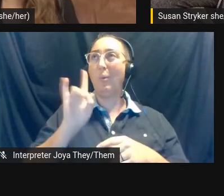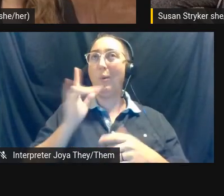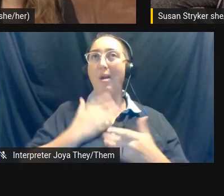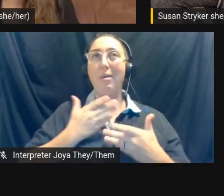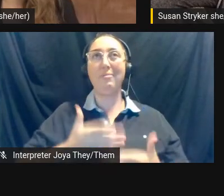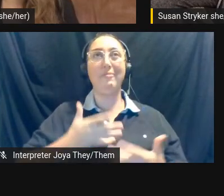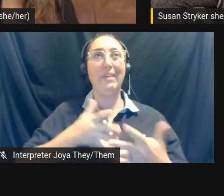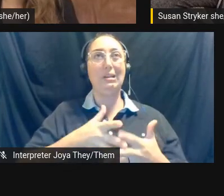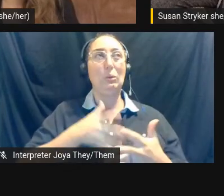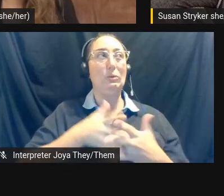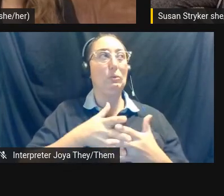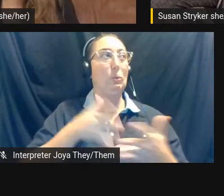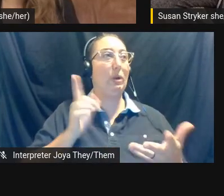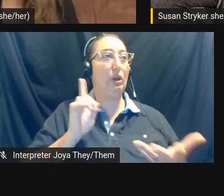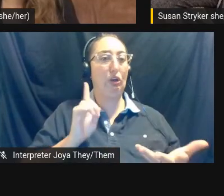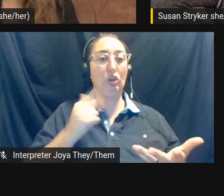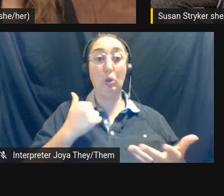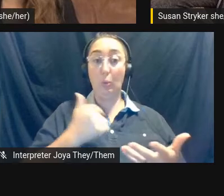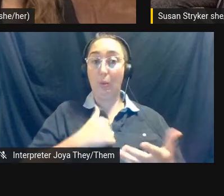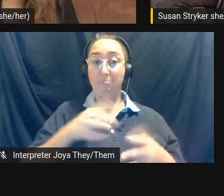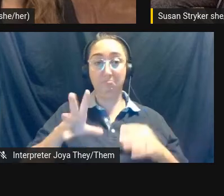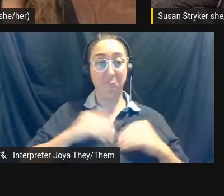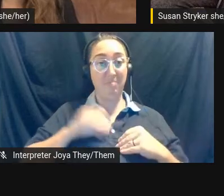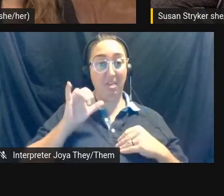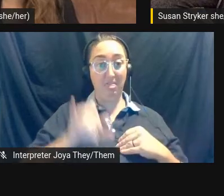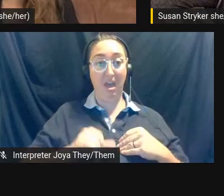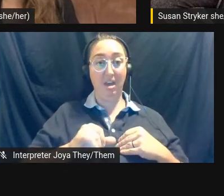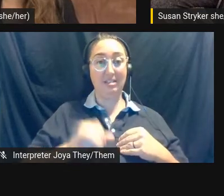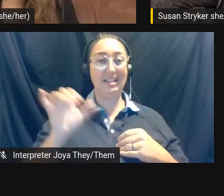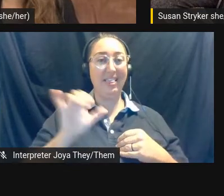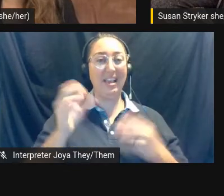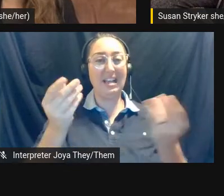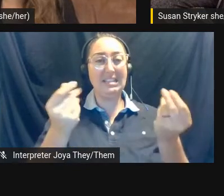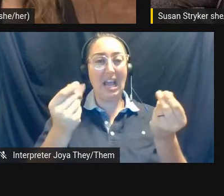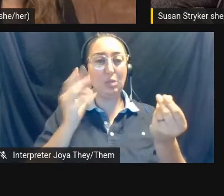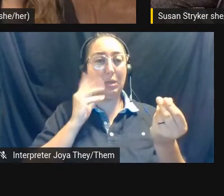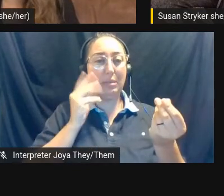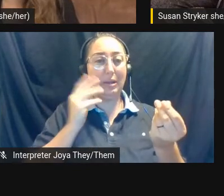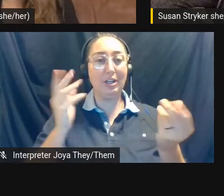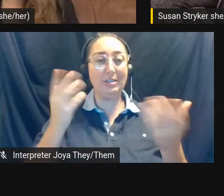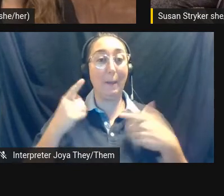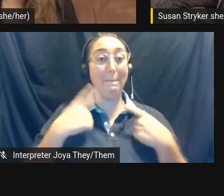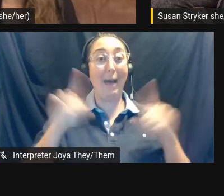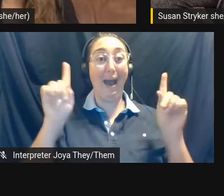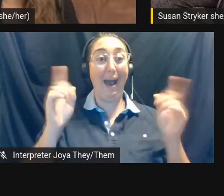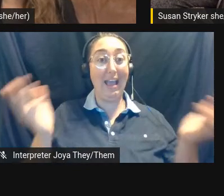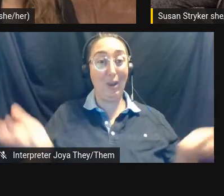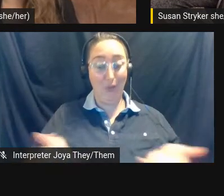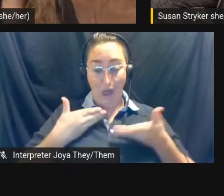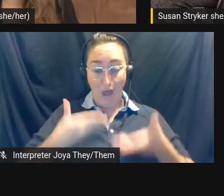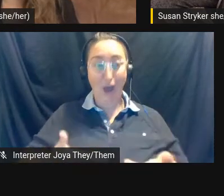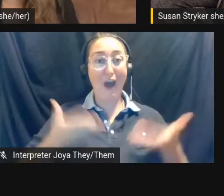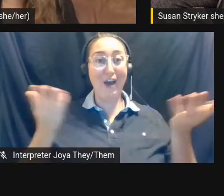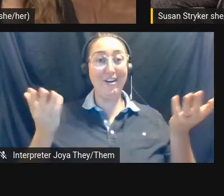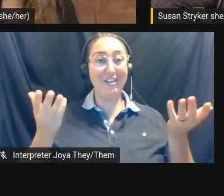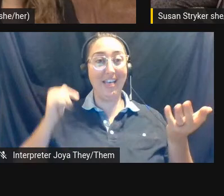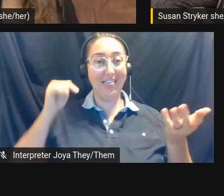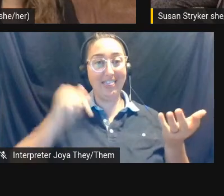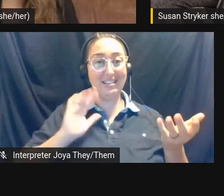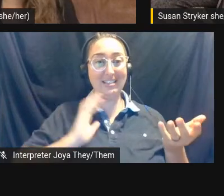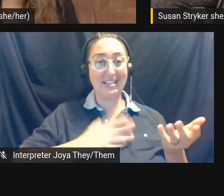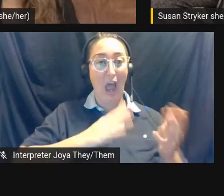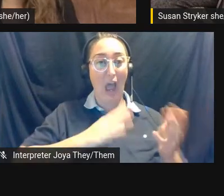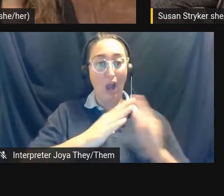And so we took that to be a tangible experience of like, here we are, this is, this is our neighborhood.